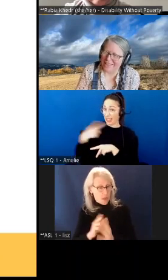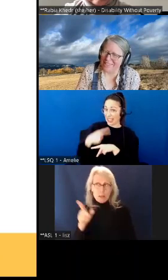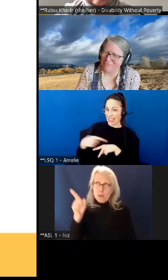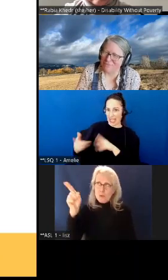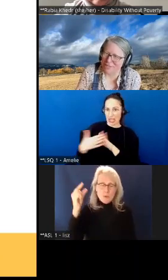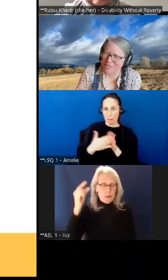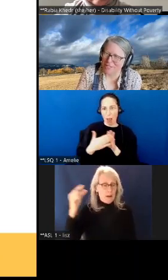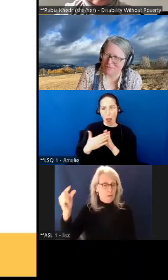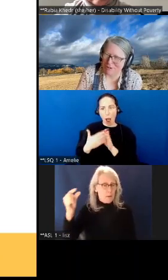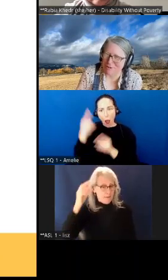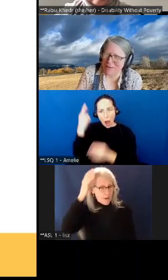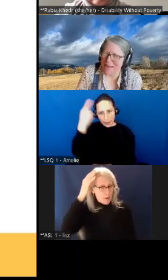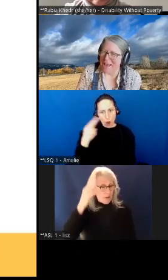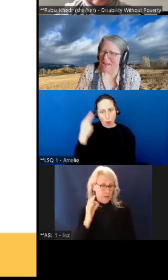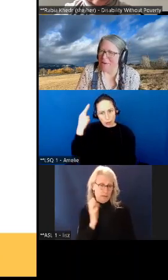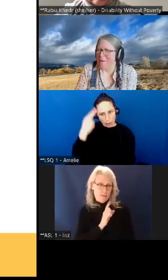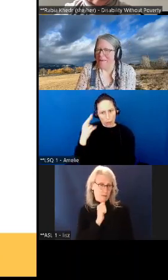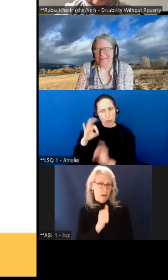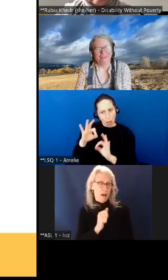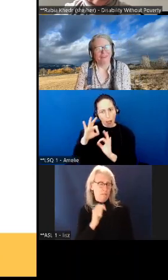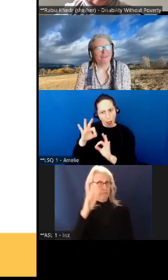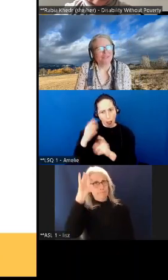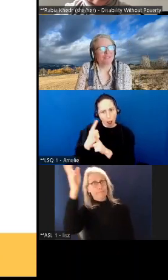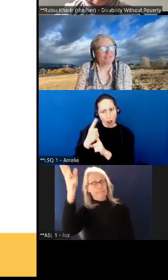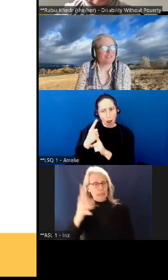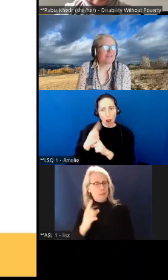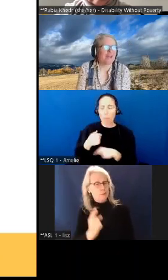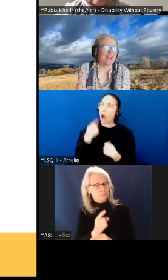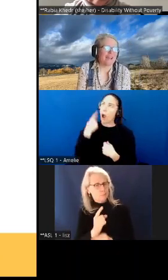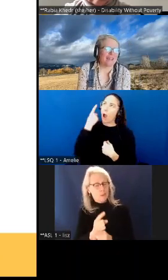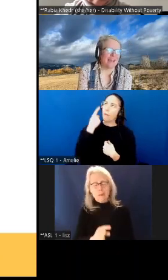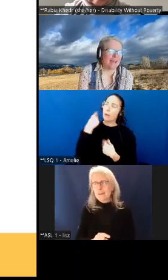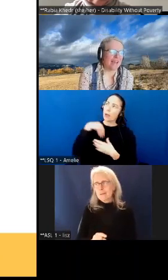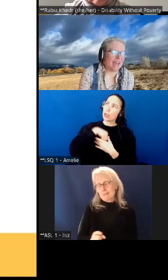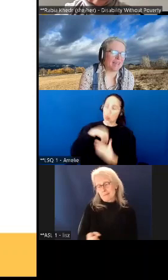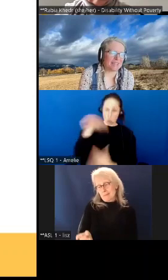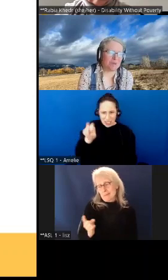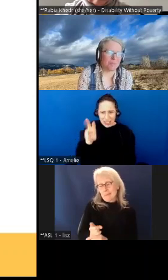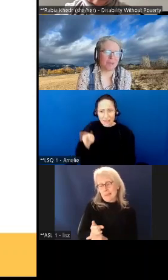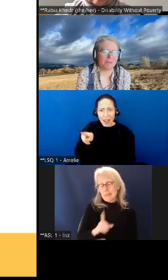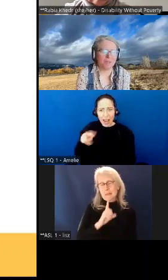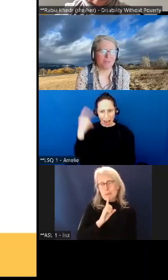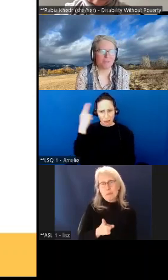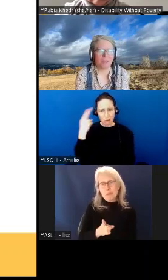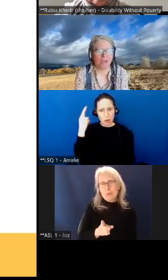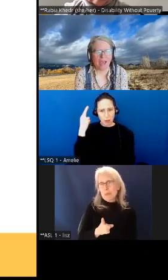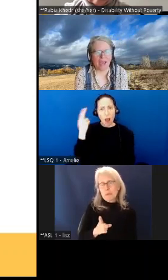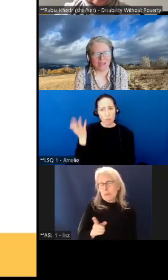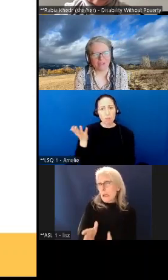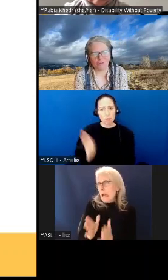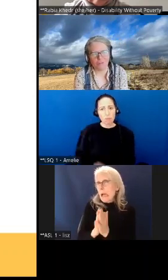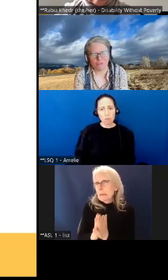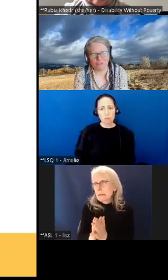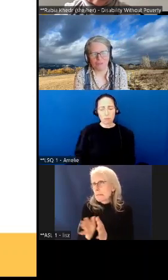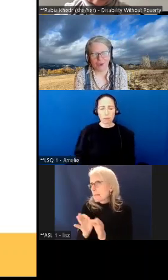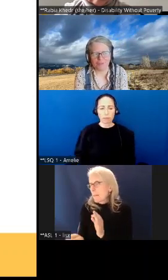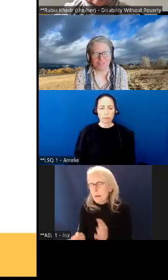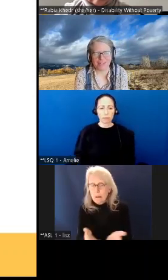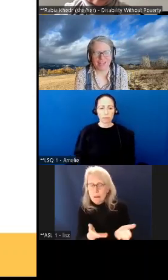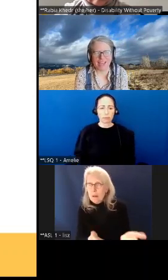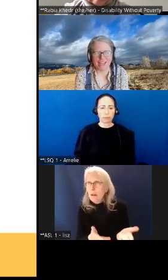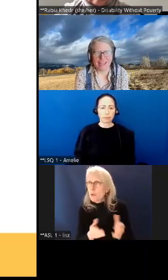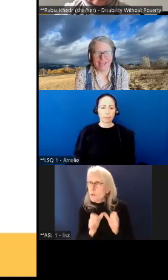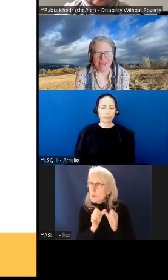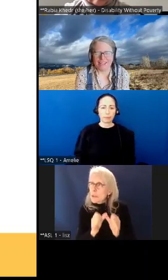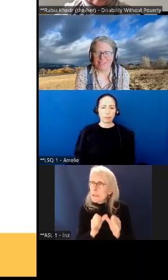yeah that's really true how you know just to ask for people to be at or above the